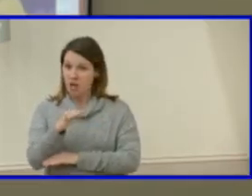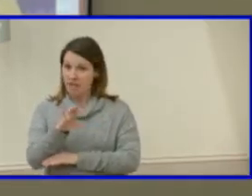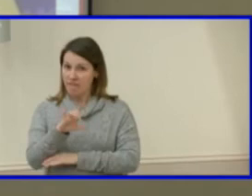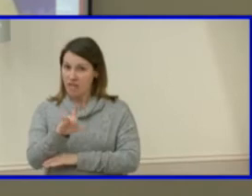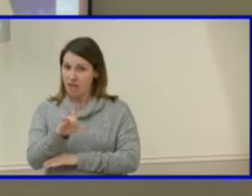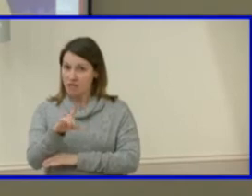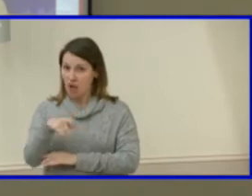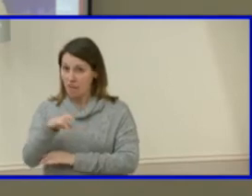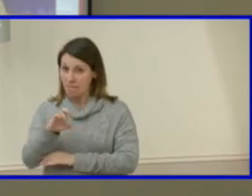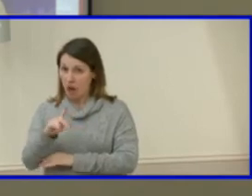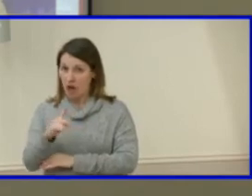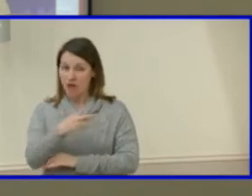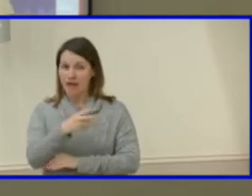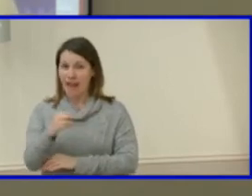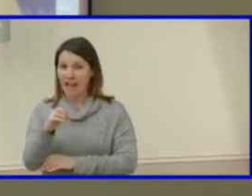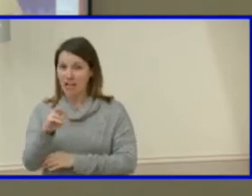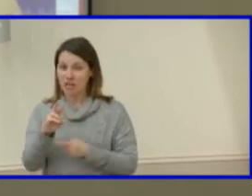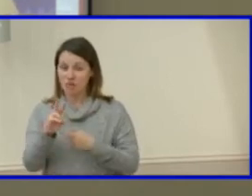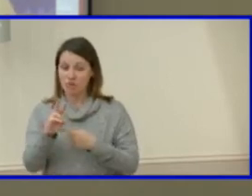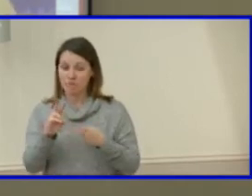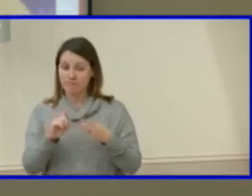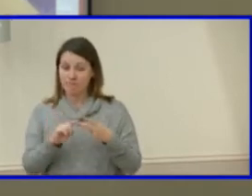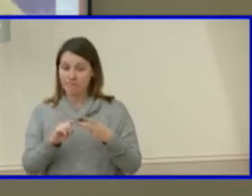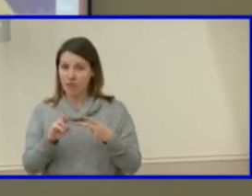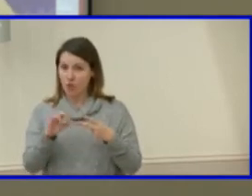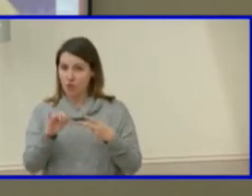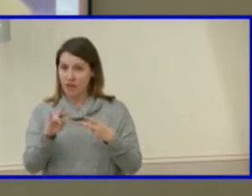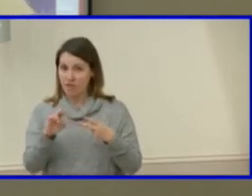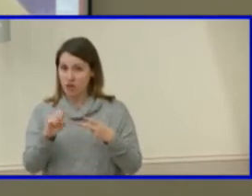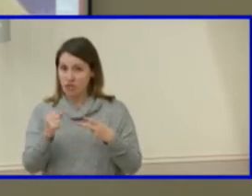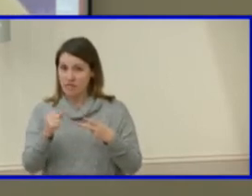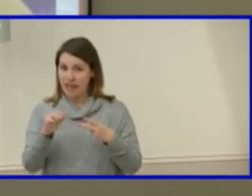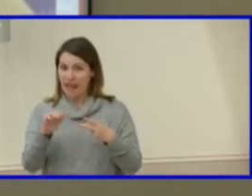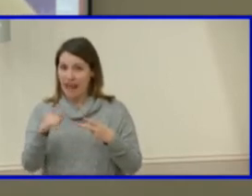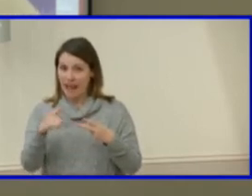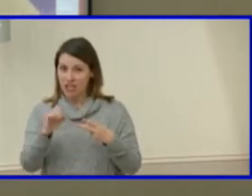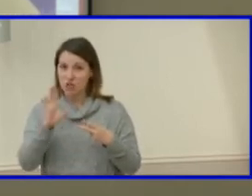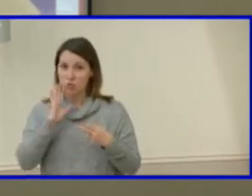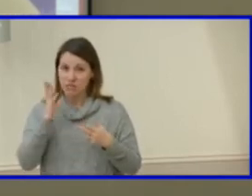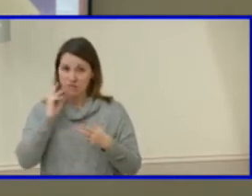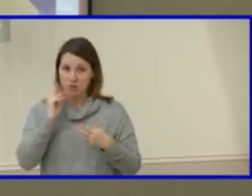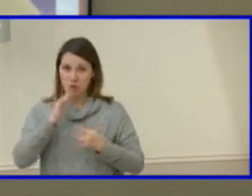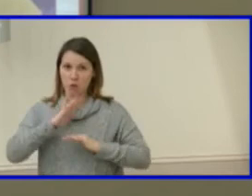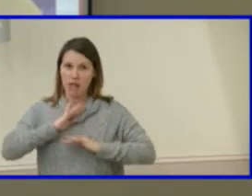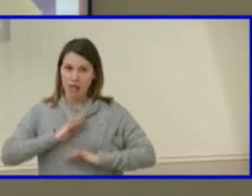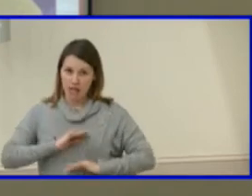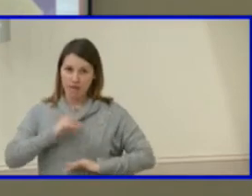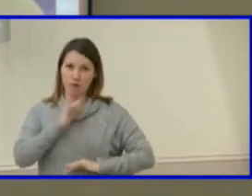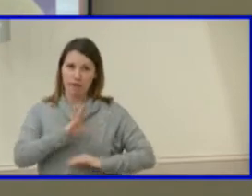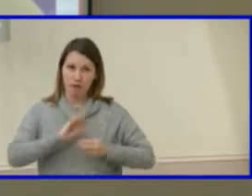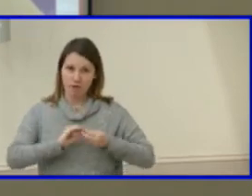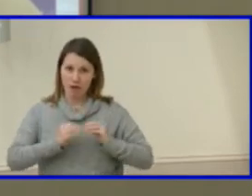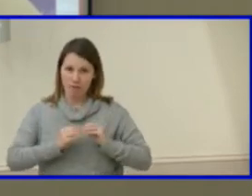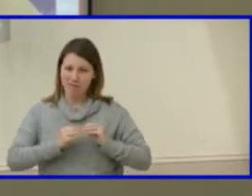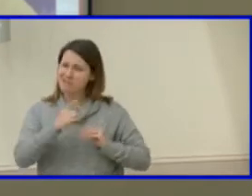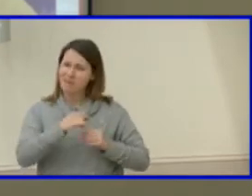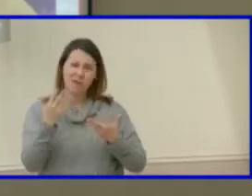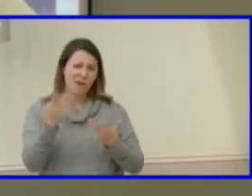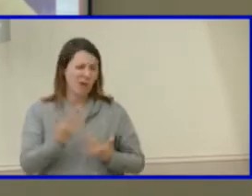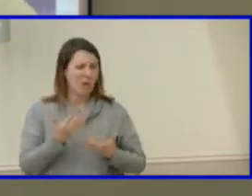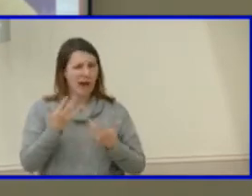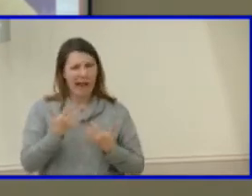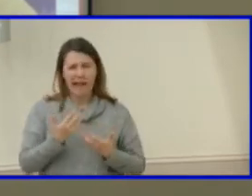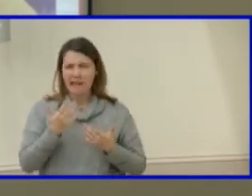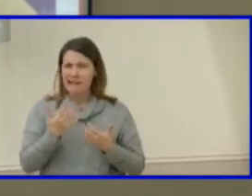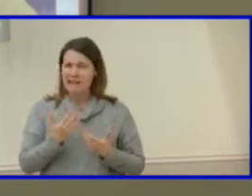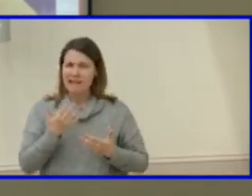relief and that isn't they've already been waiting a number of years and they and River's edge are great at using